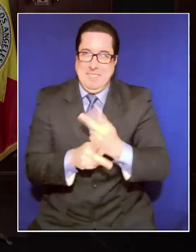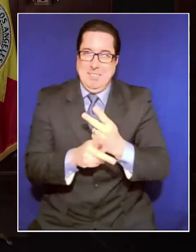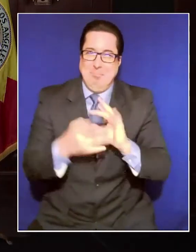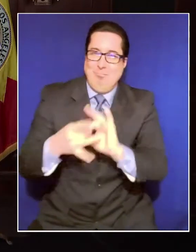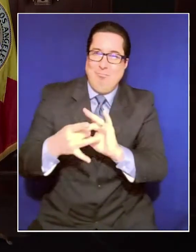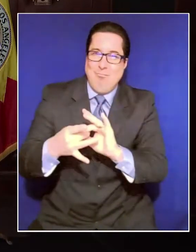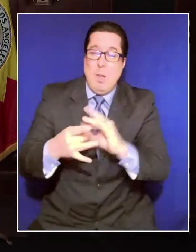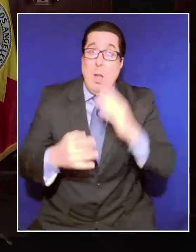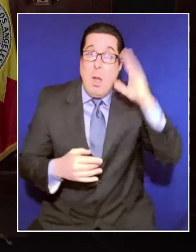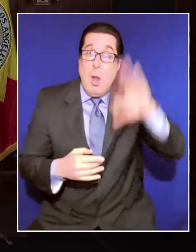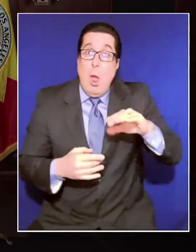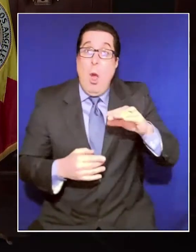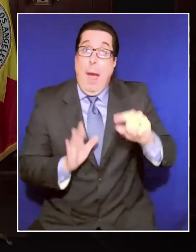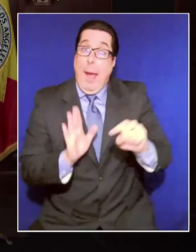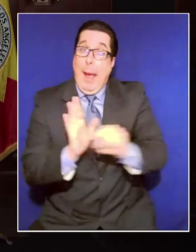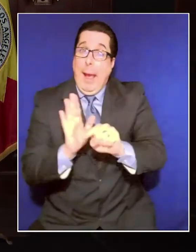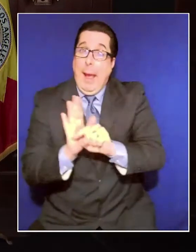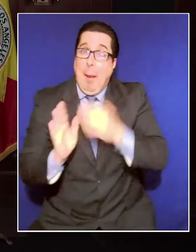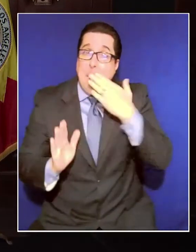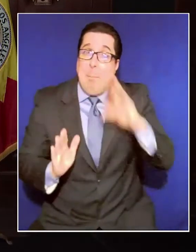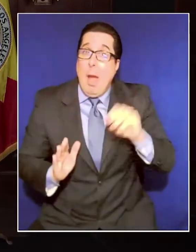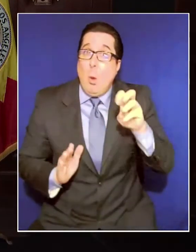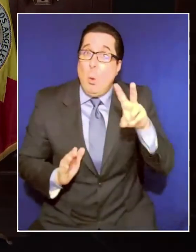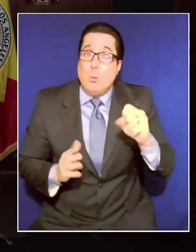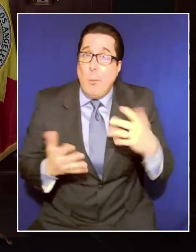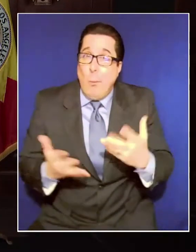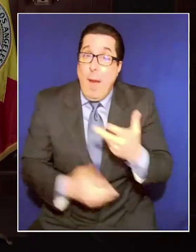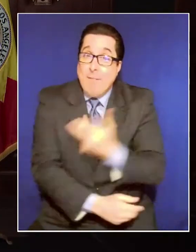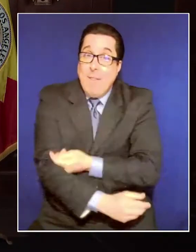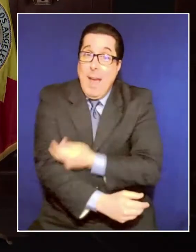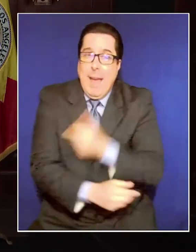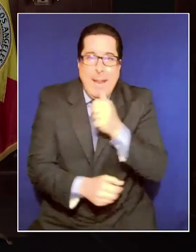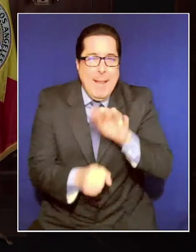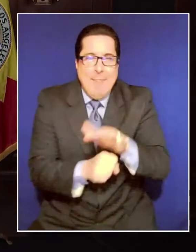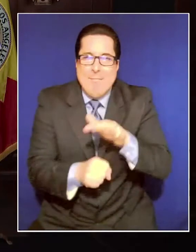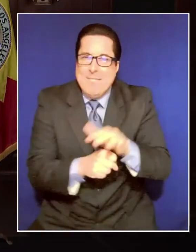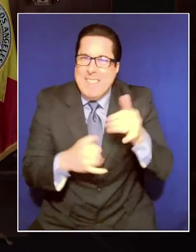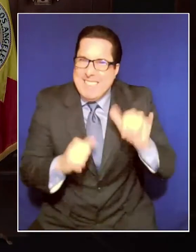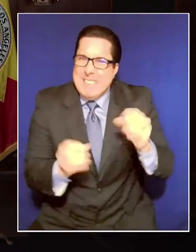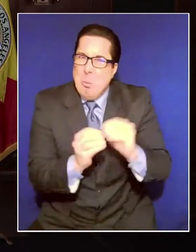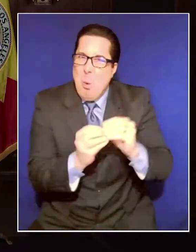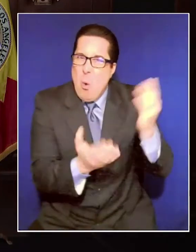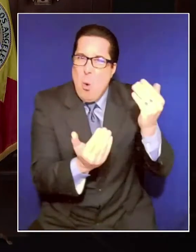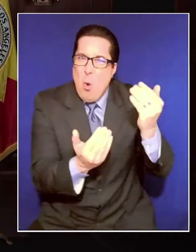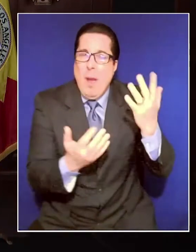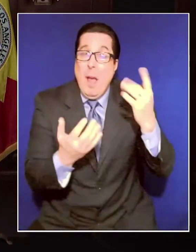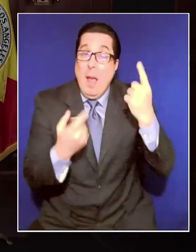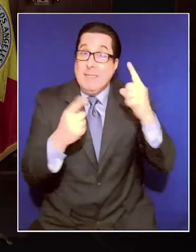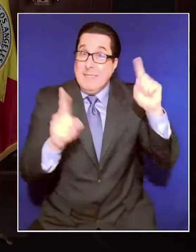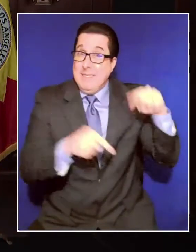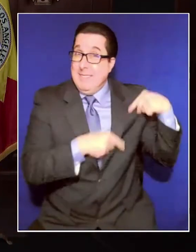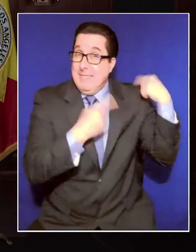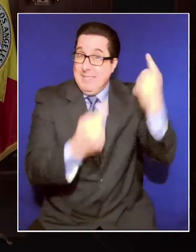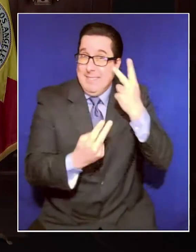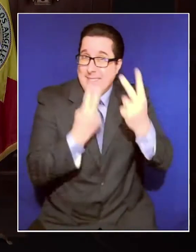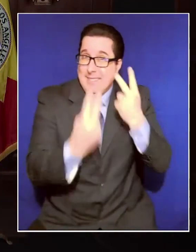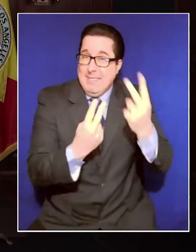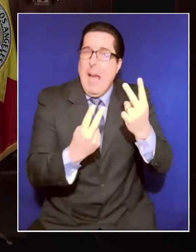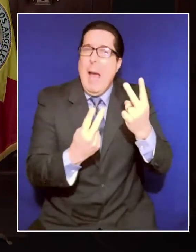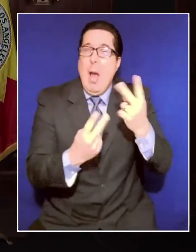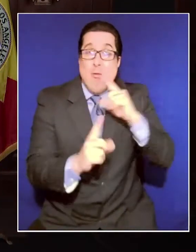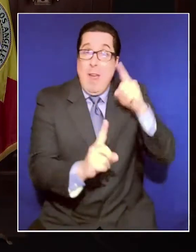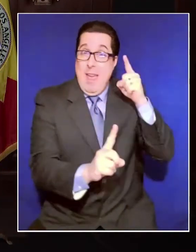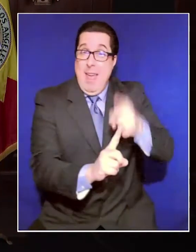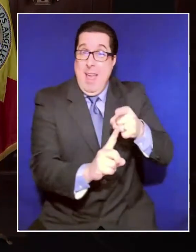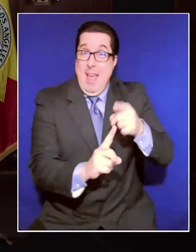vaccines. All of the numbers and the successes we've had so far point to a simple fact. When vaccines do get to